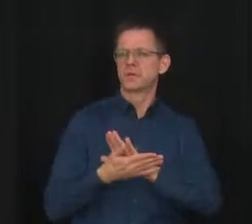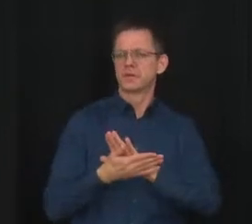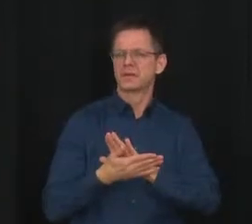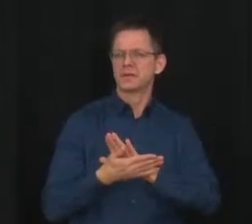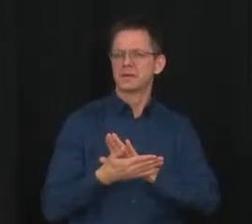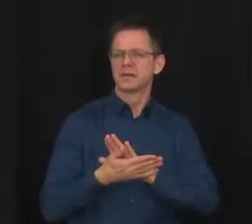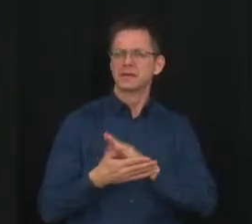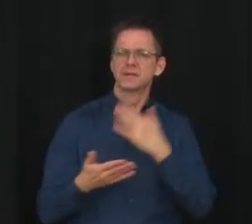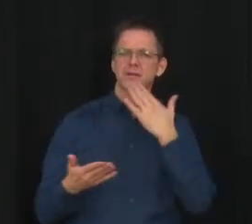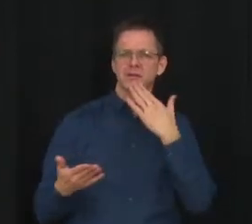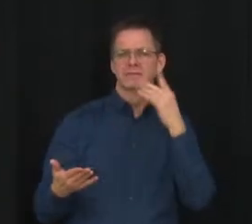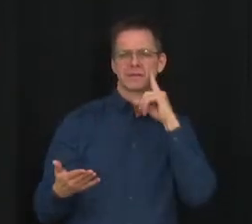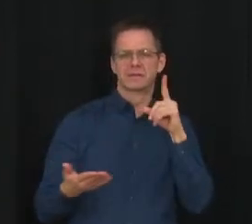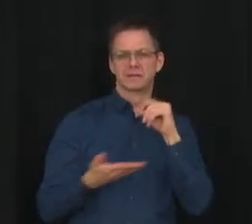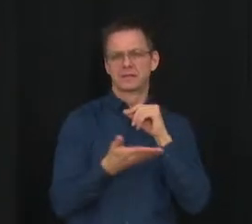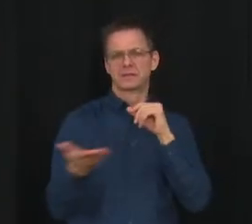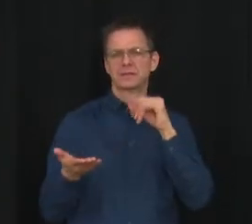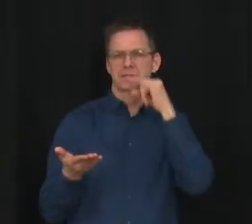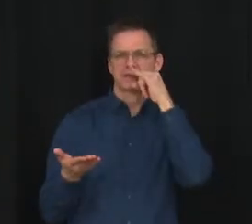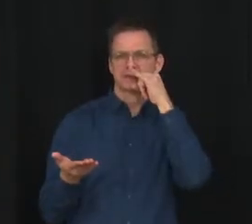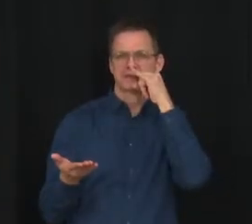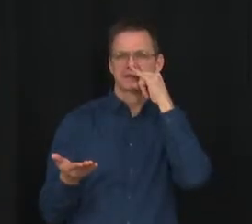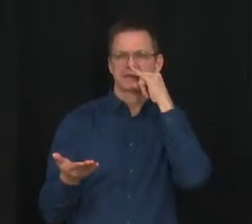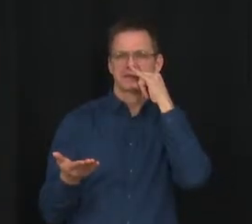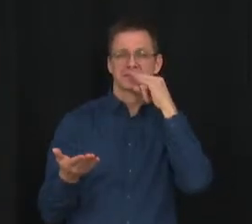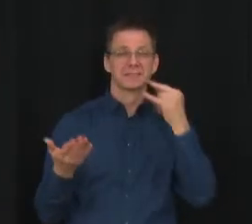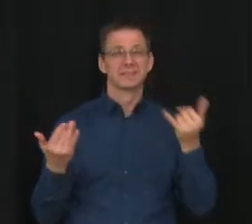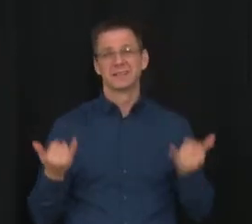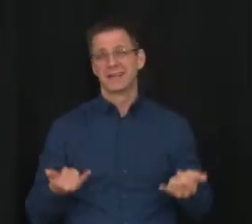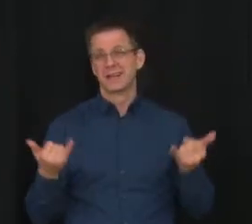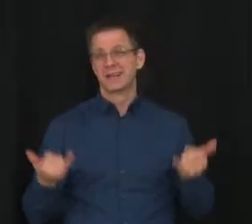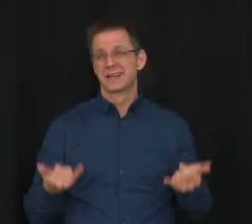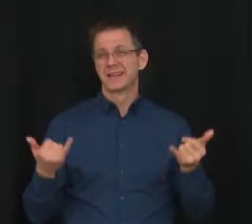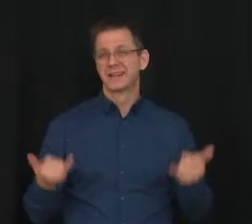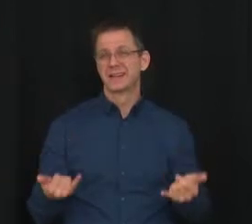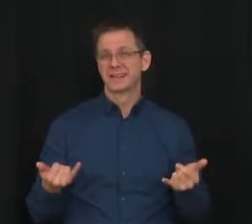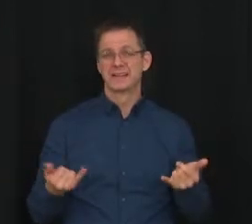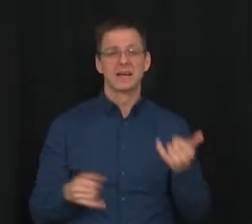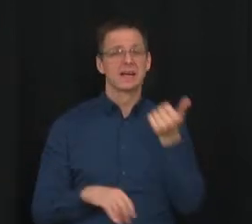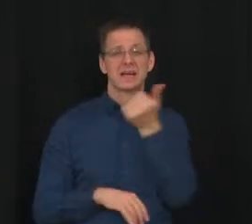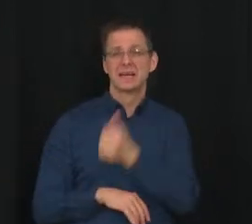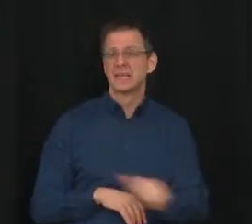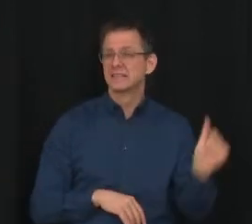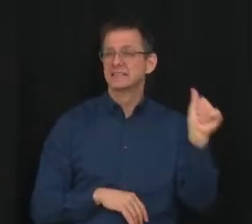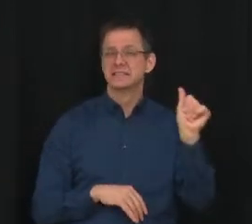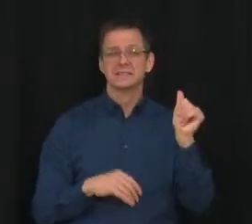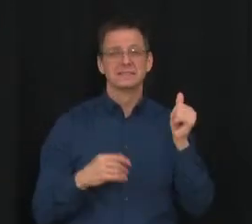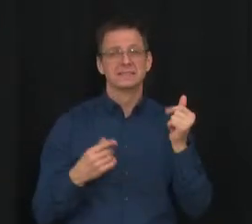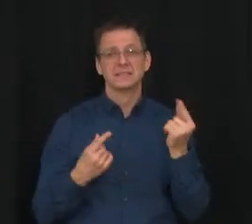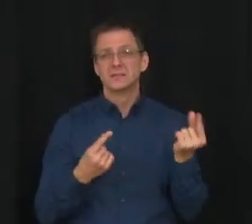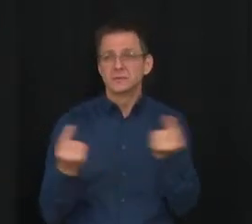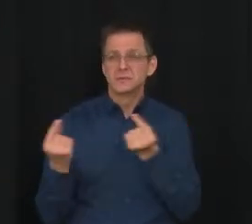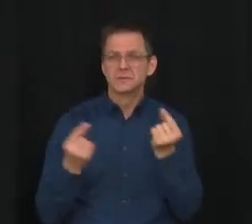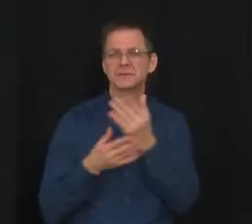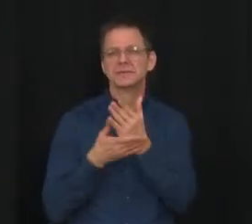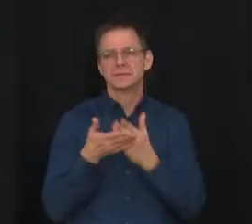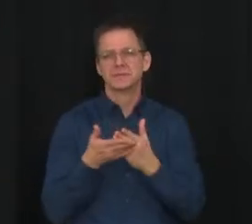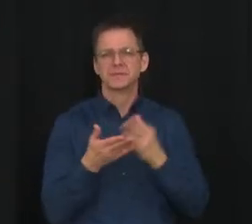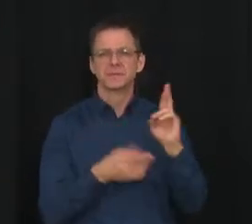jurisdiction around the world, and I believe the provincial approach balances the many competing risks that our children face.